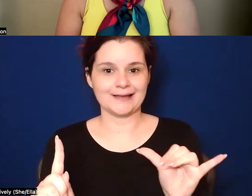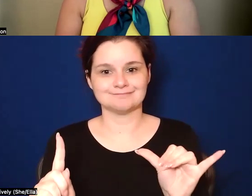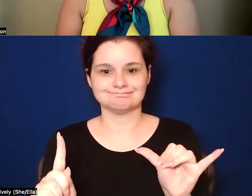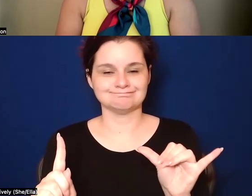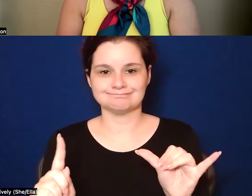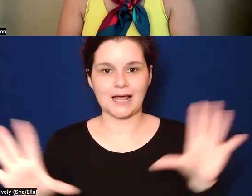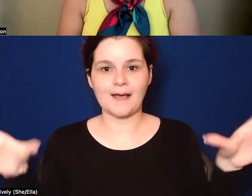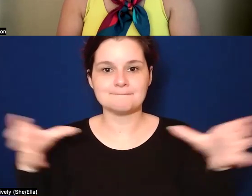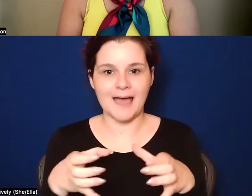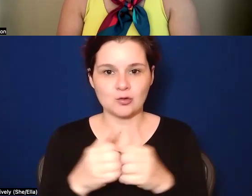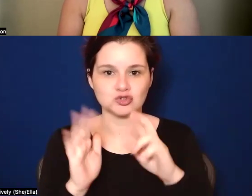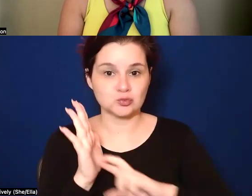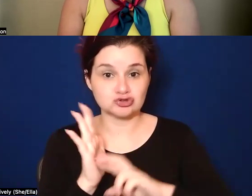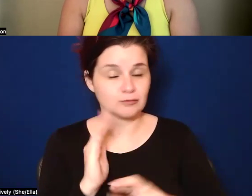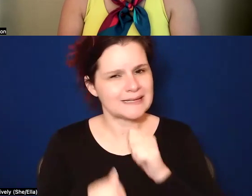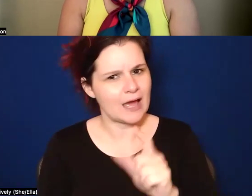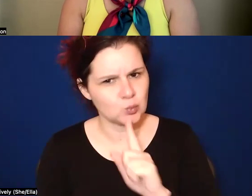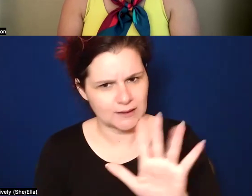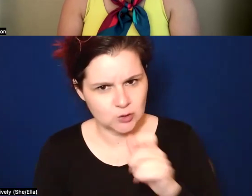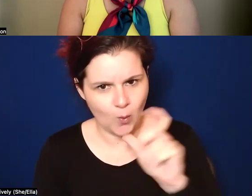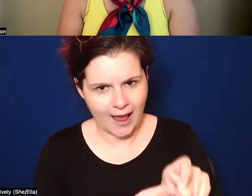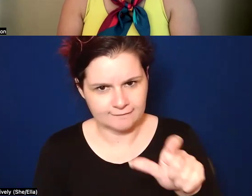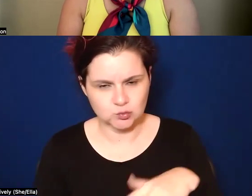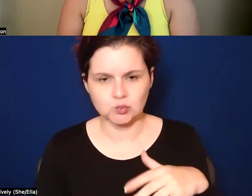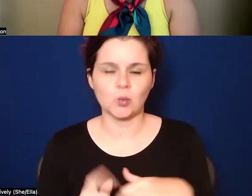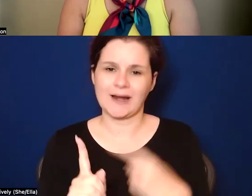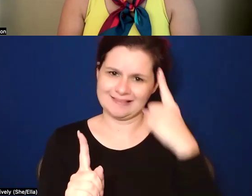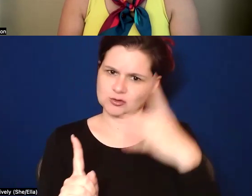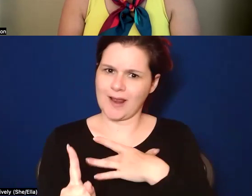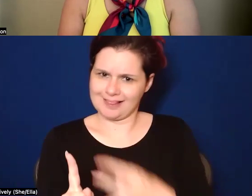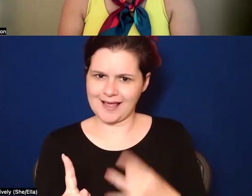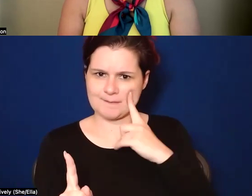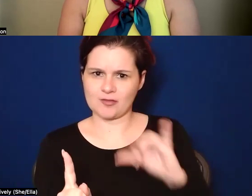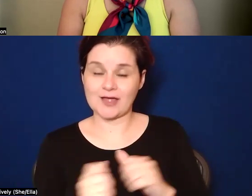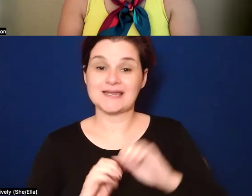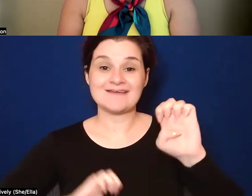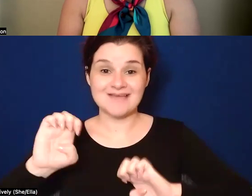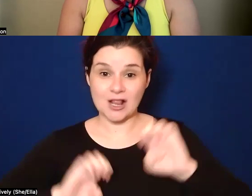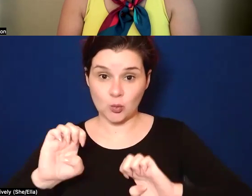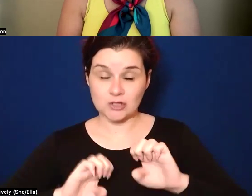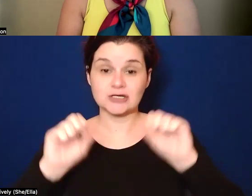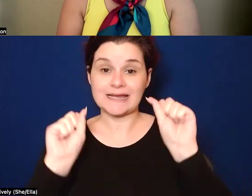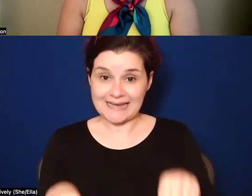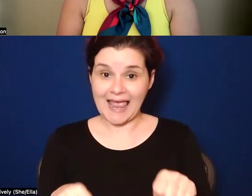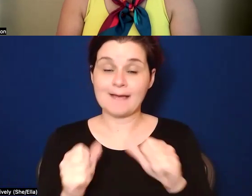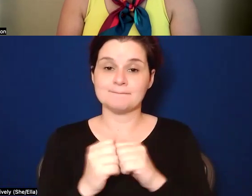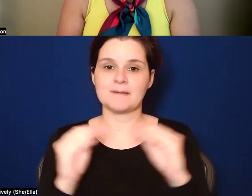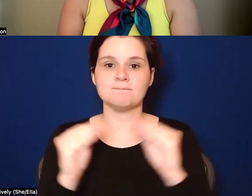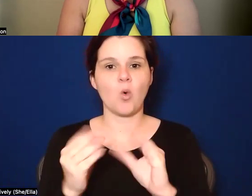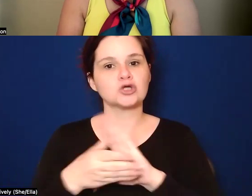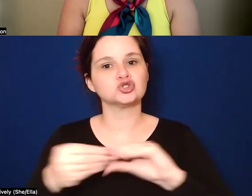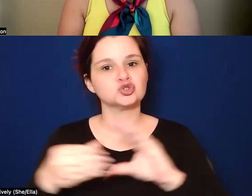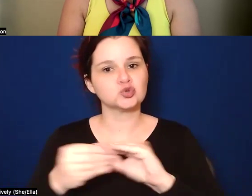research, but it's not necessarily. Um, and I think that's what I like about it is the evaluation can be more of storytelling,